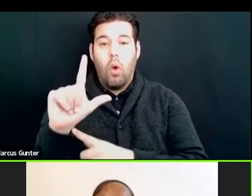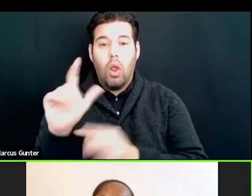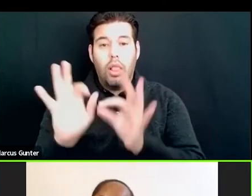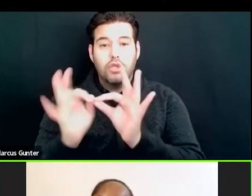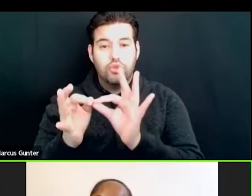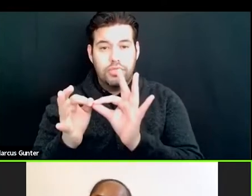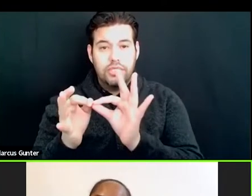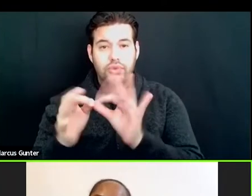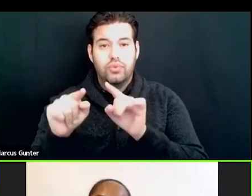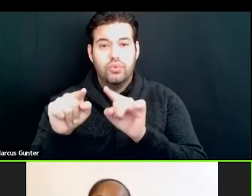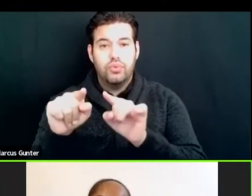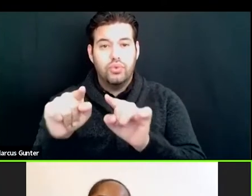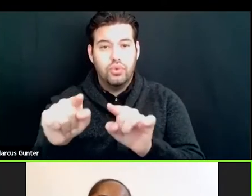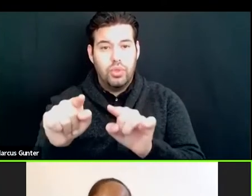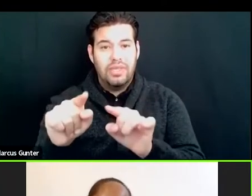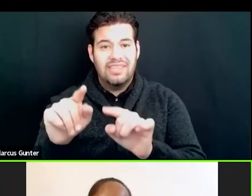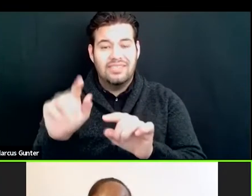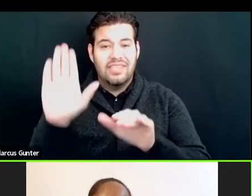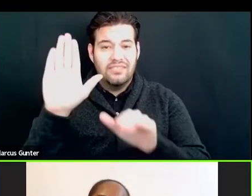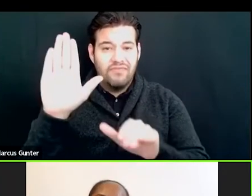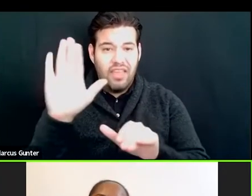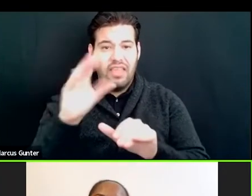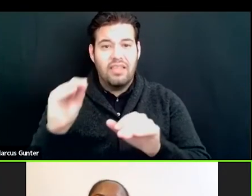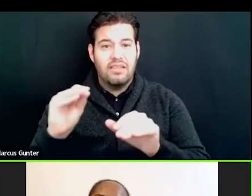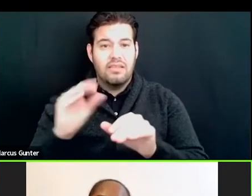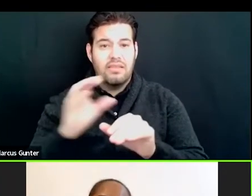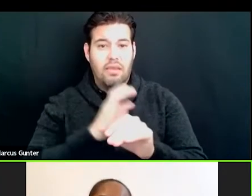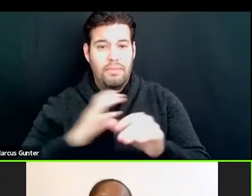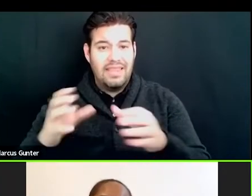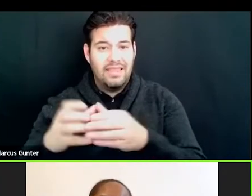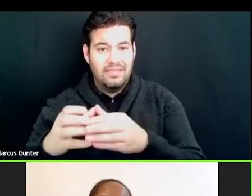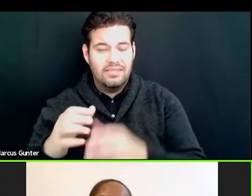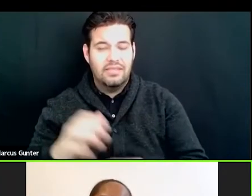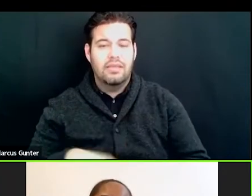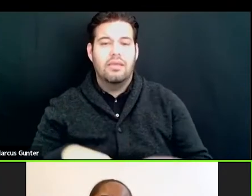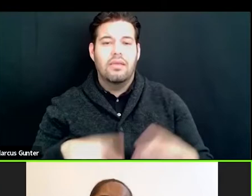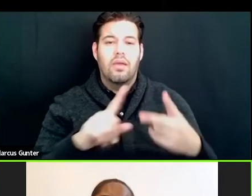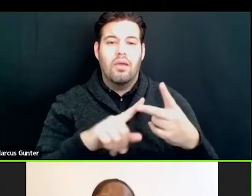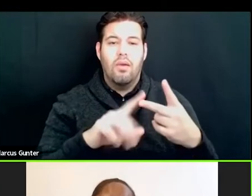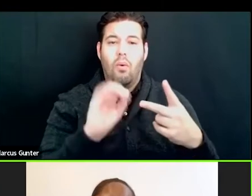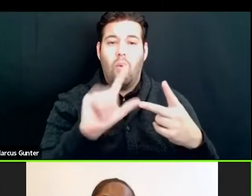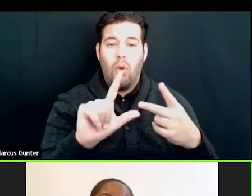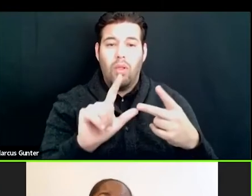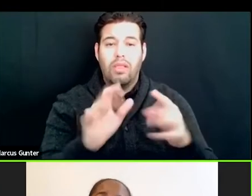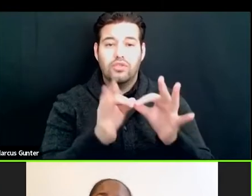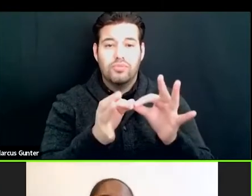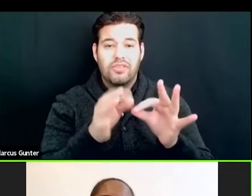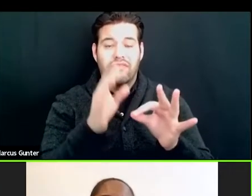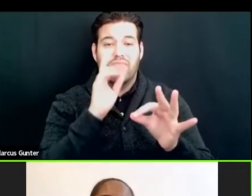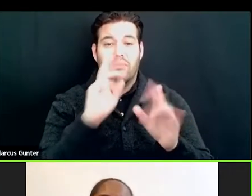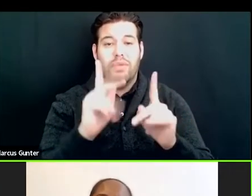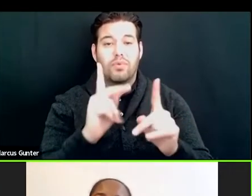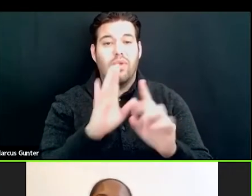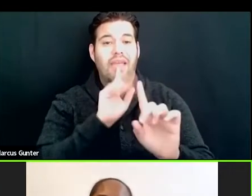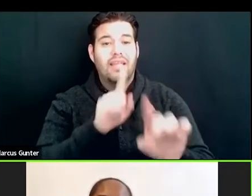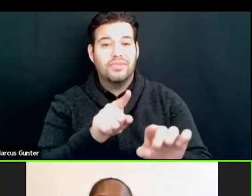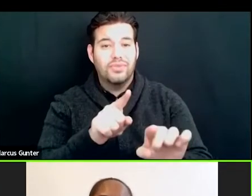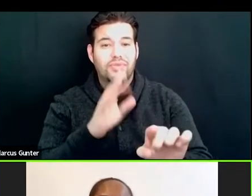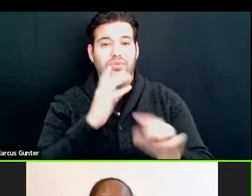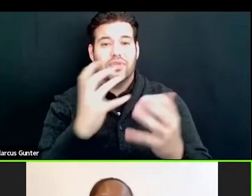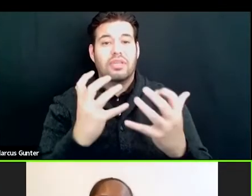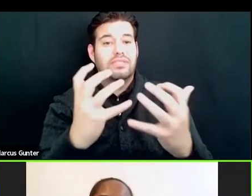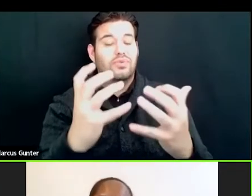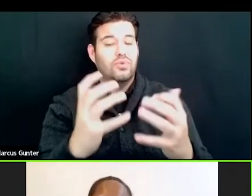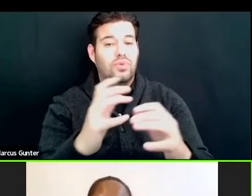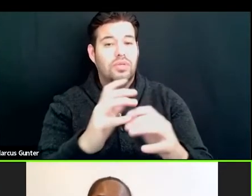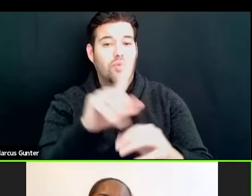during testifying in committees, uh, oral interpretation for being able to answer constituent questions or other inquiries